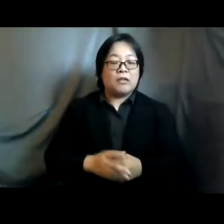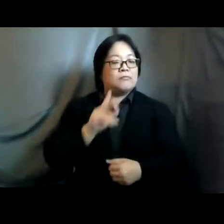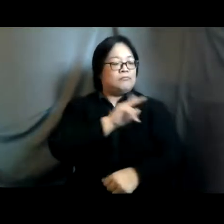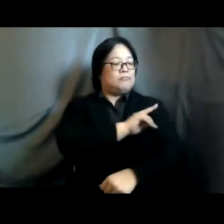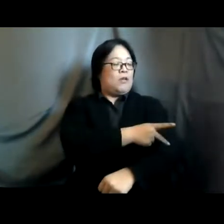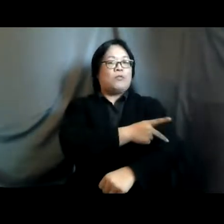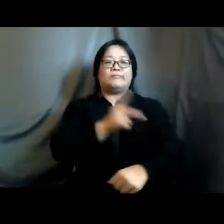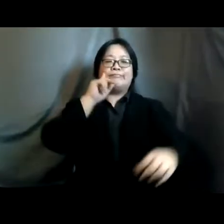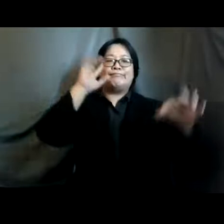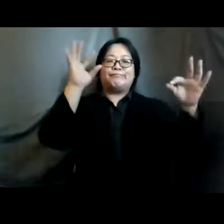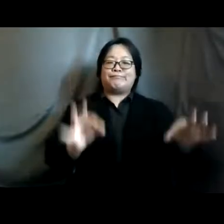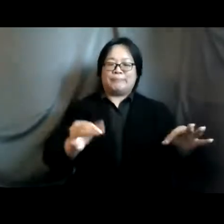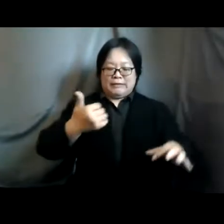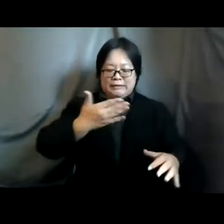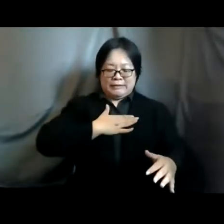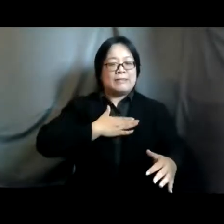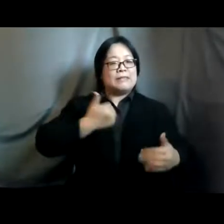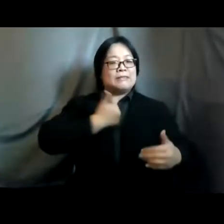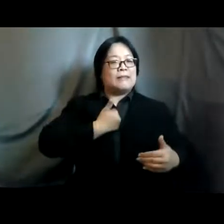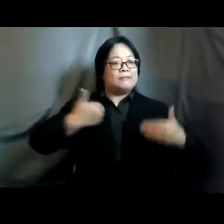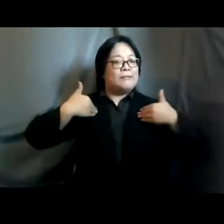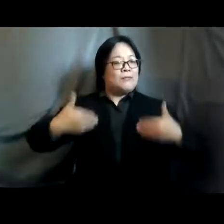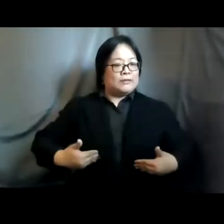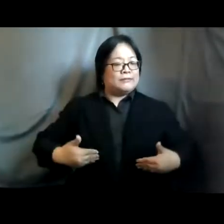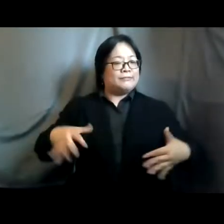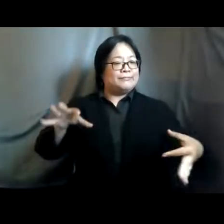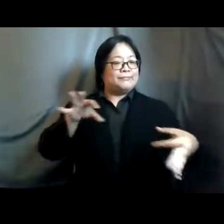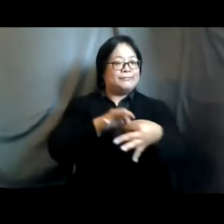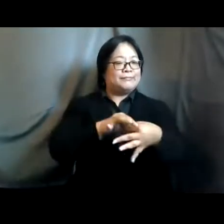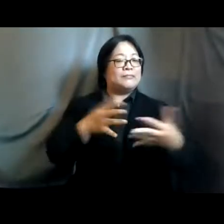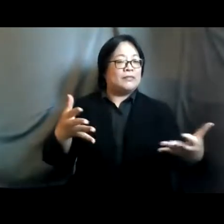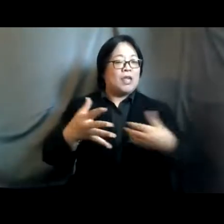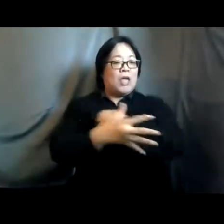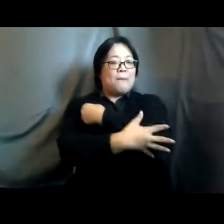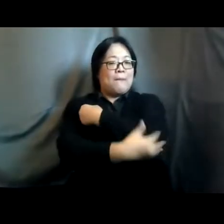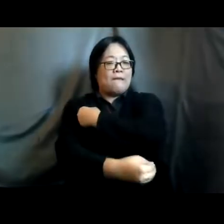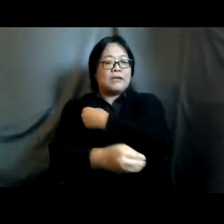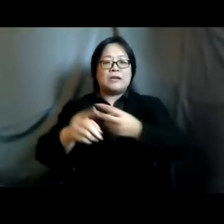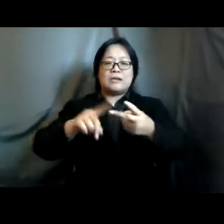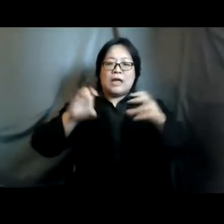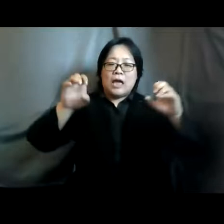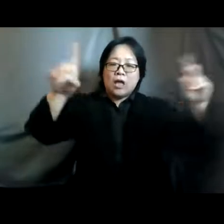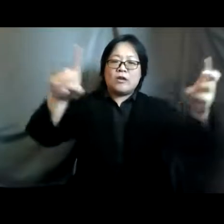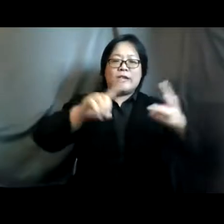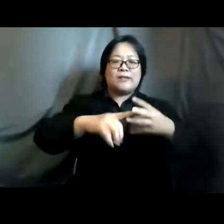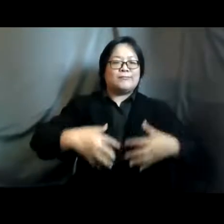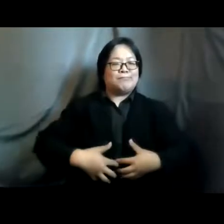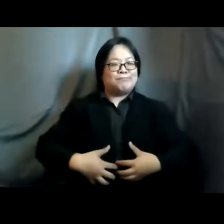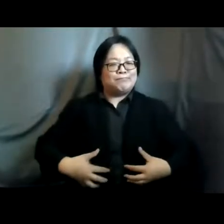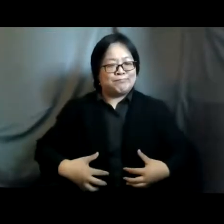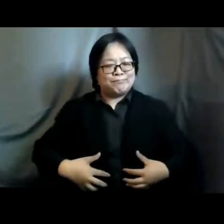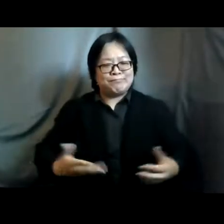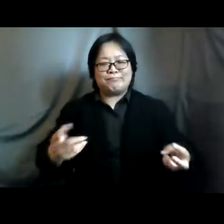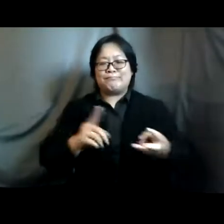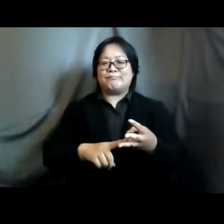over their own body links directly to poverty education hunger decent work and